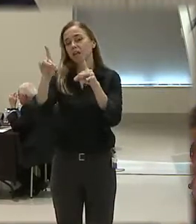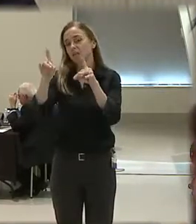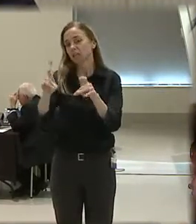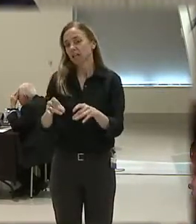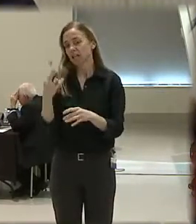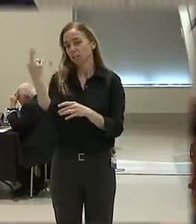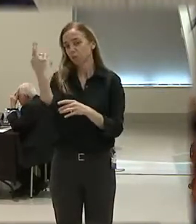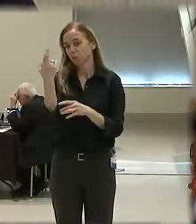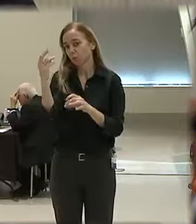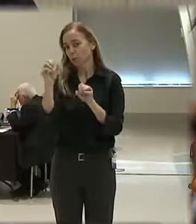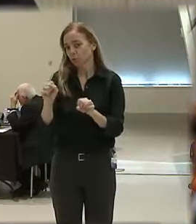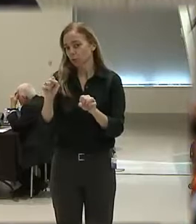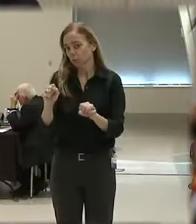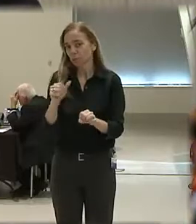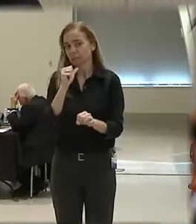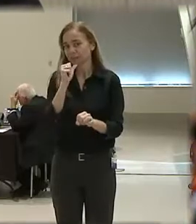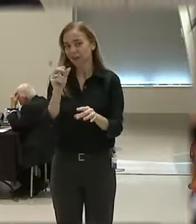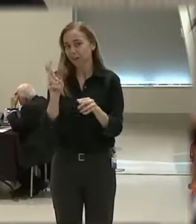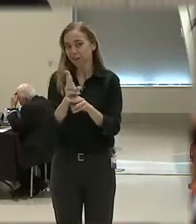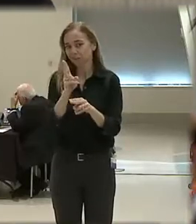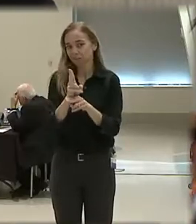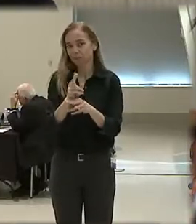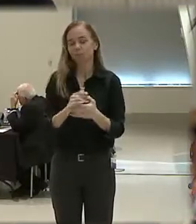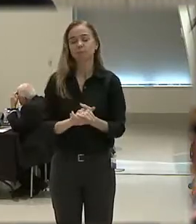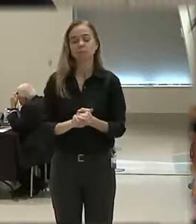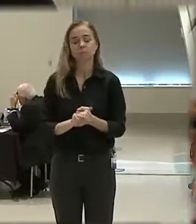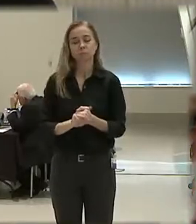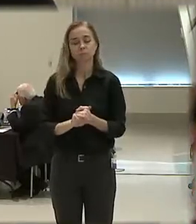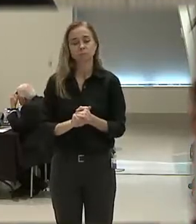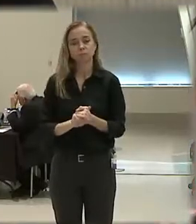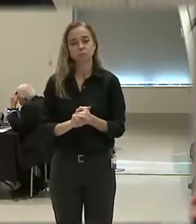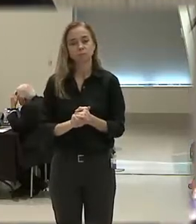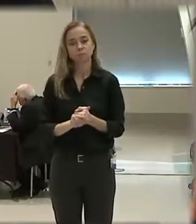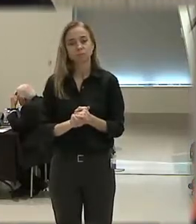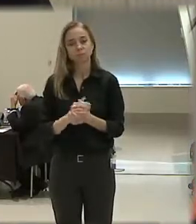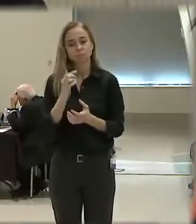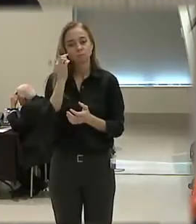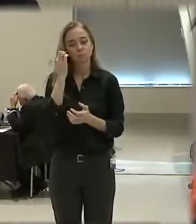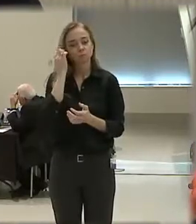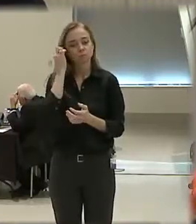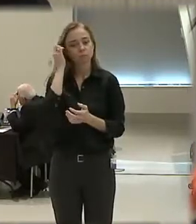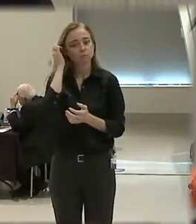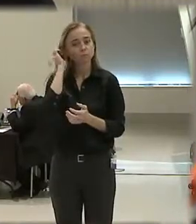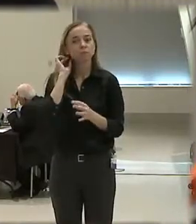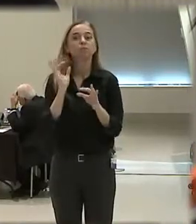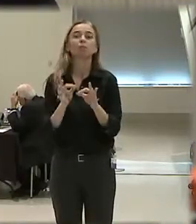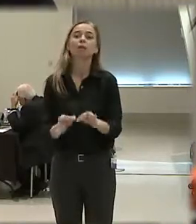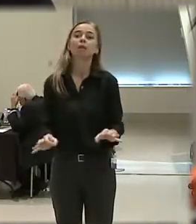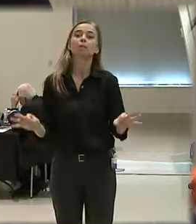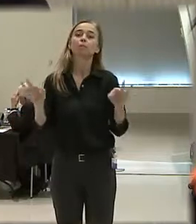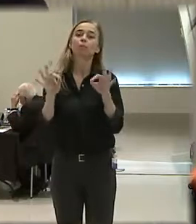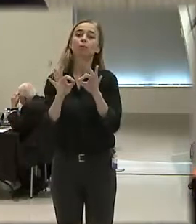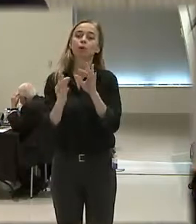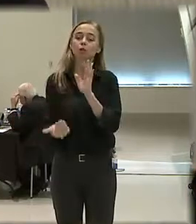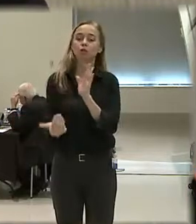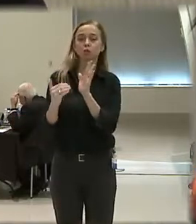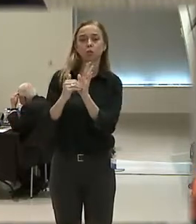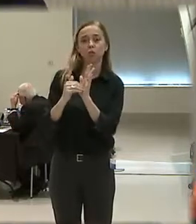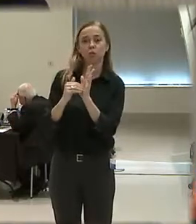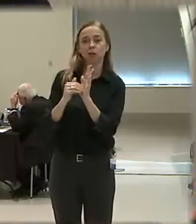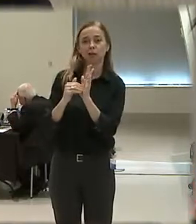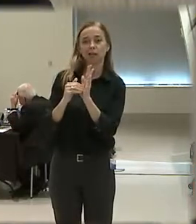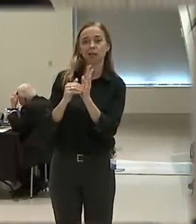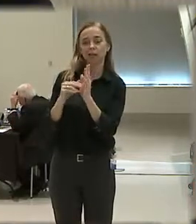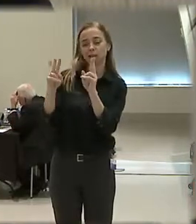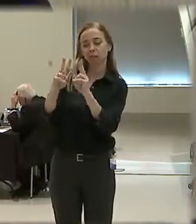of precise definition or mechanical application. I think it's important to reiterate that we must interpret reasonableness from the